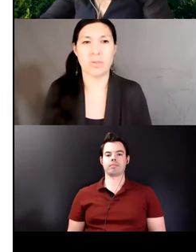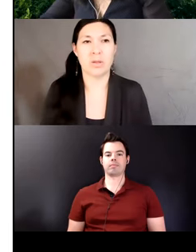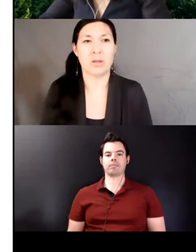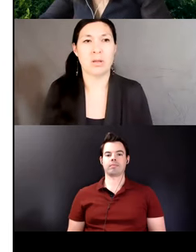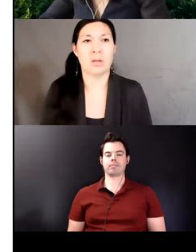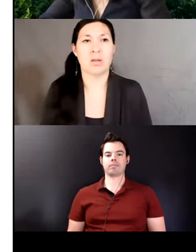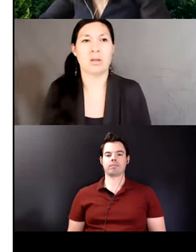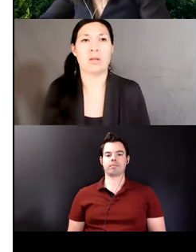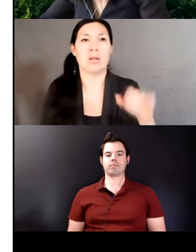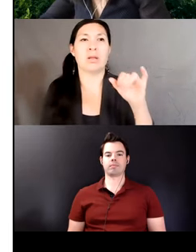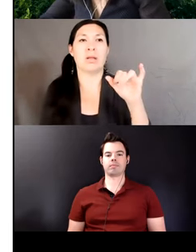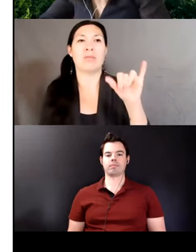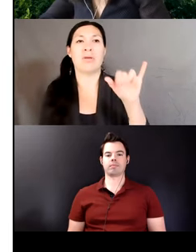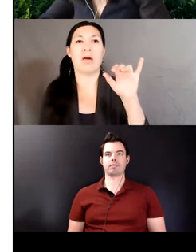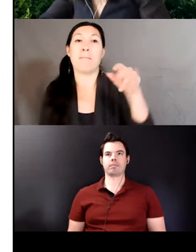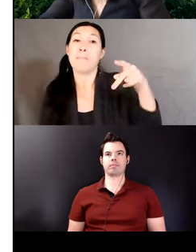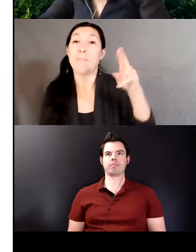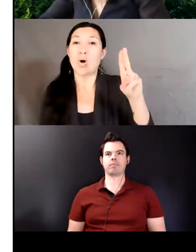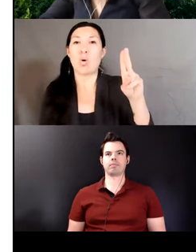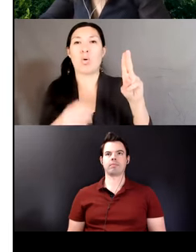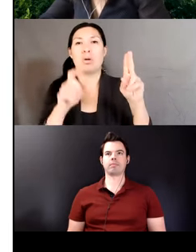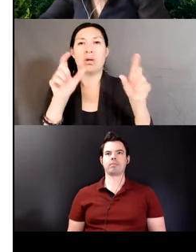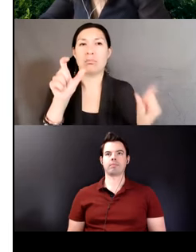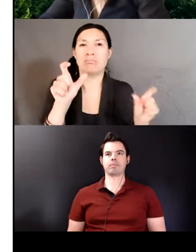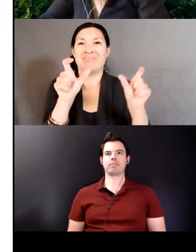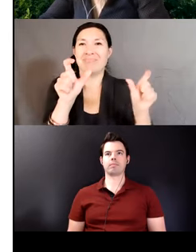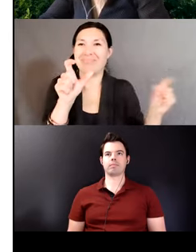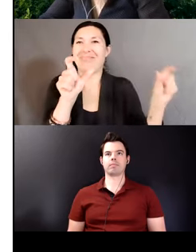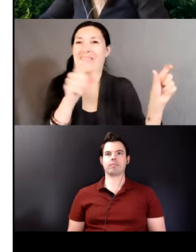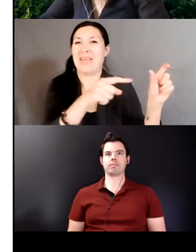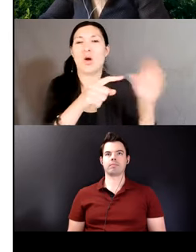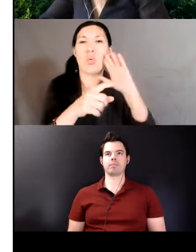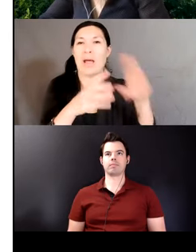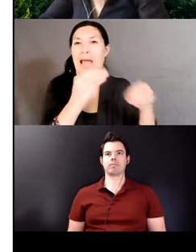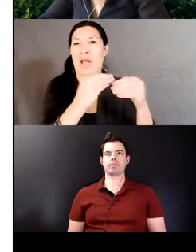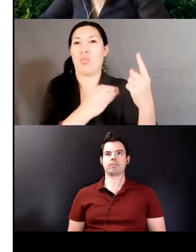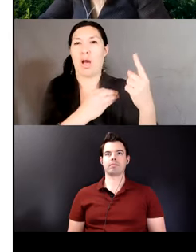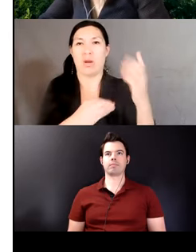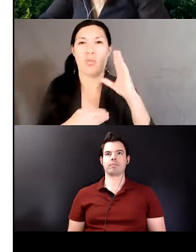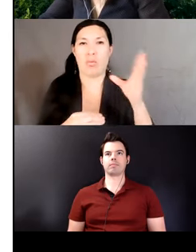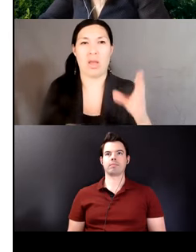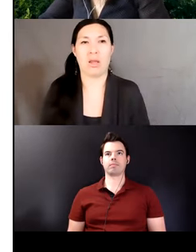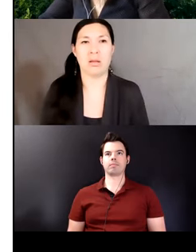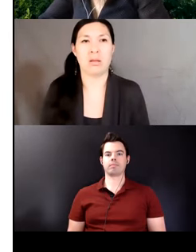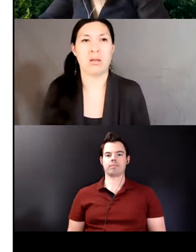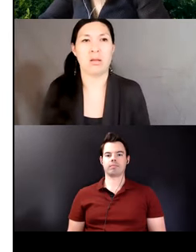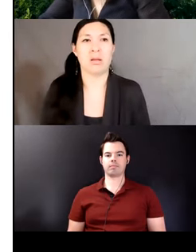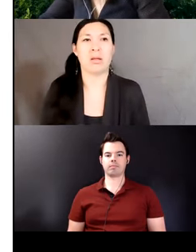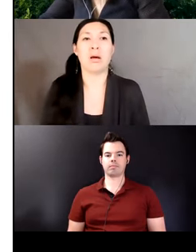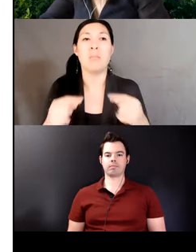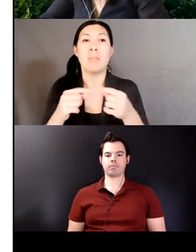increases balancing by one who will get the benefit out of the verb opposite to the benefactive